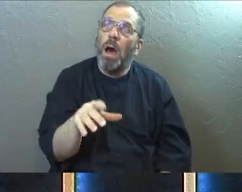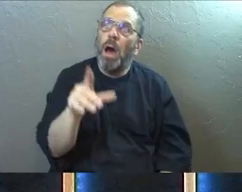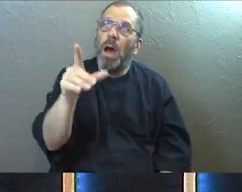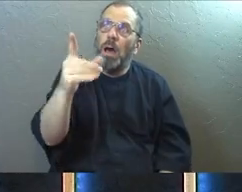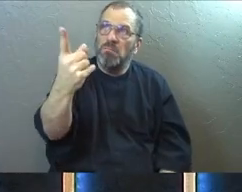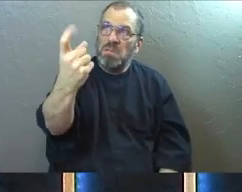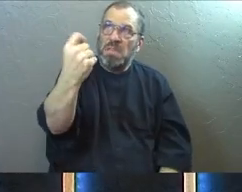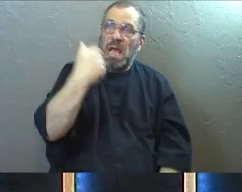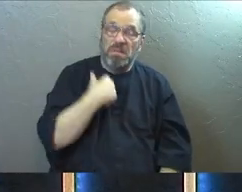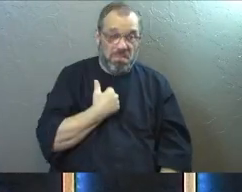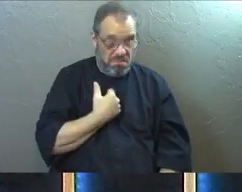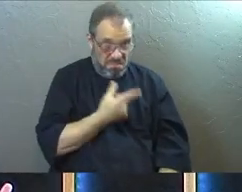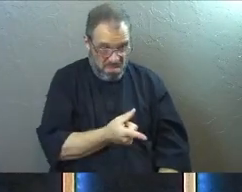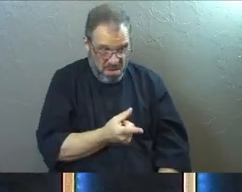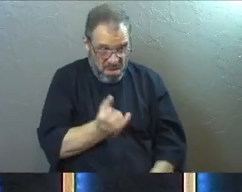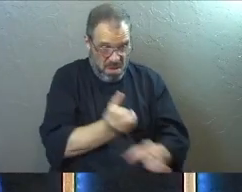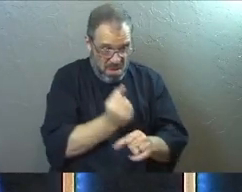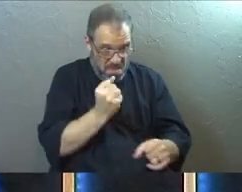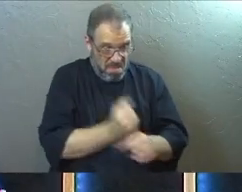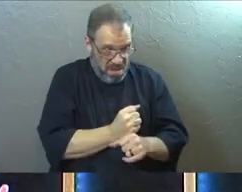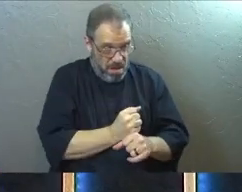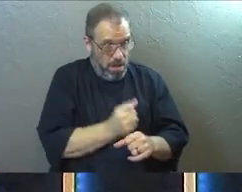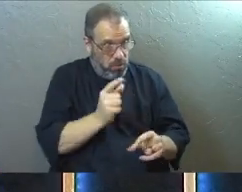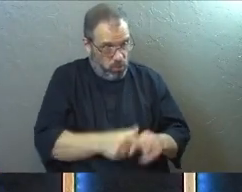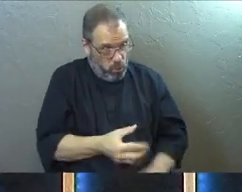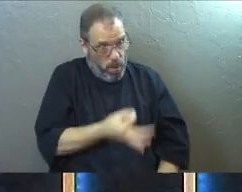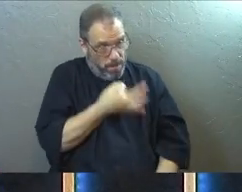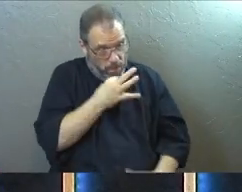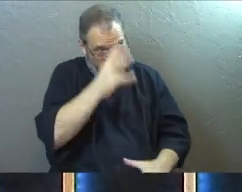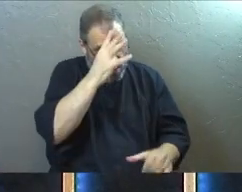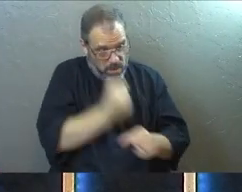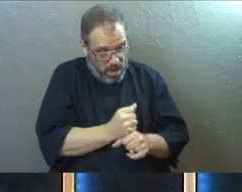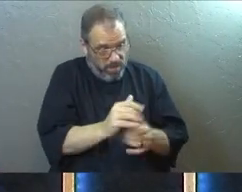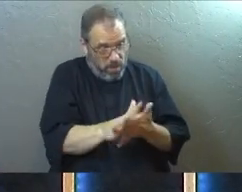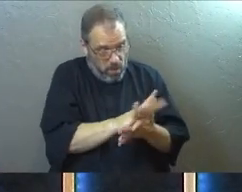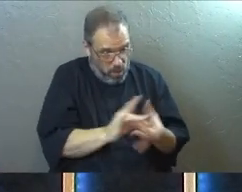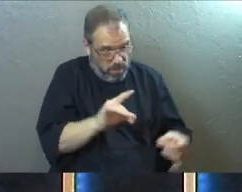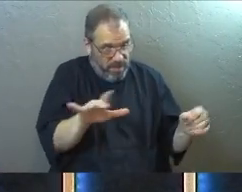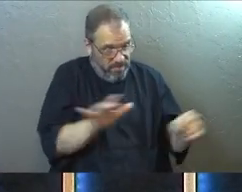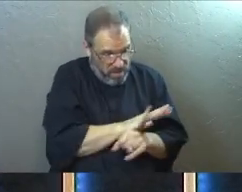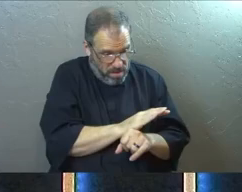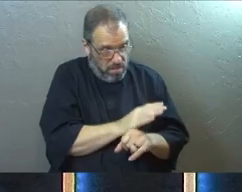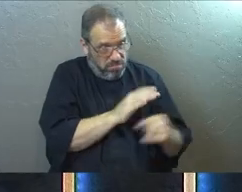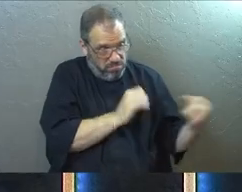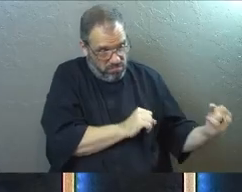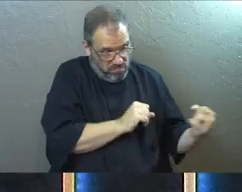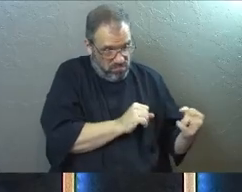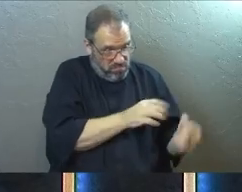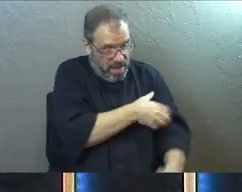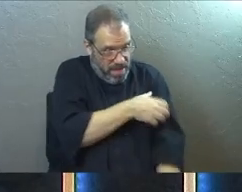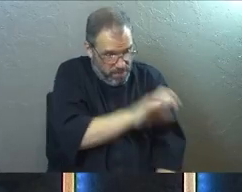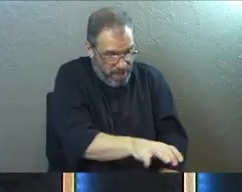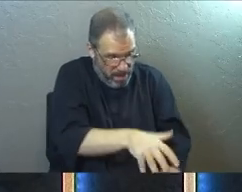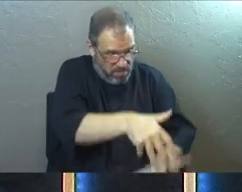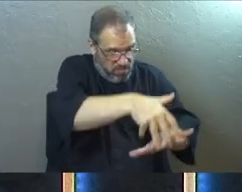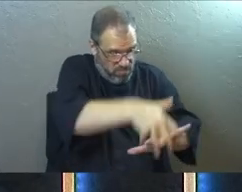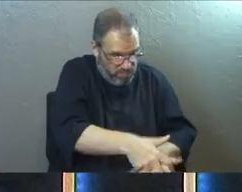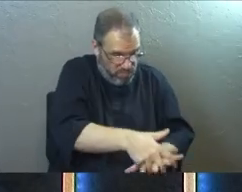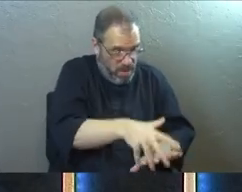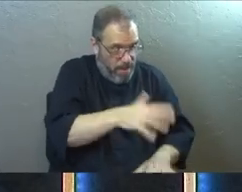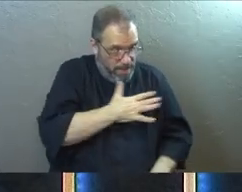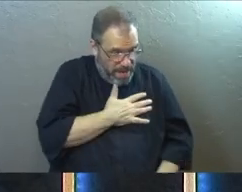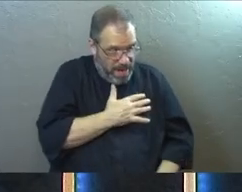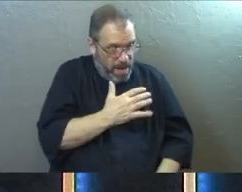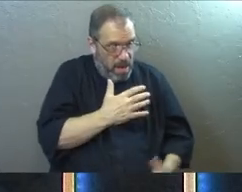was asking me this week is, are you being formed into a bold, confident, Holy Spirit-filled and empowered, rooted and grounded in God's